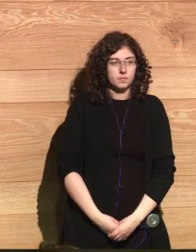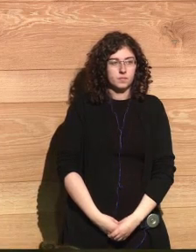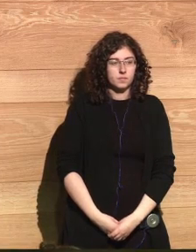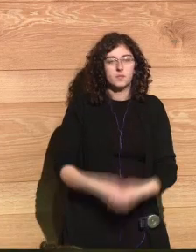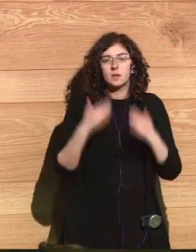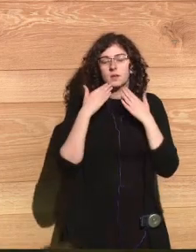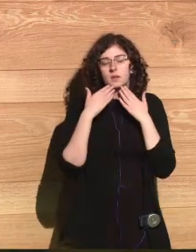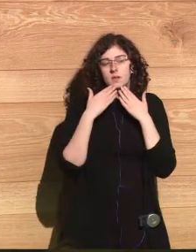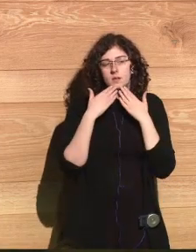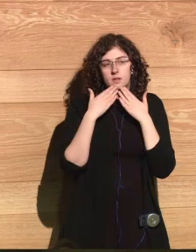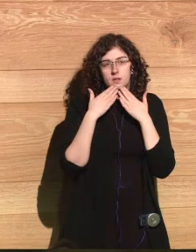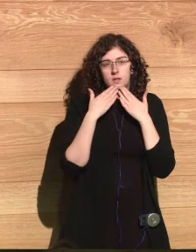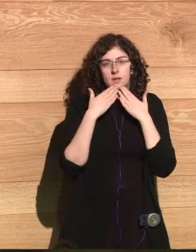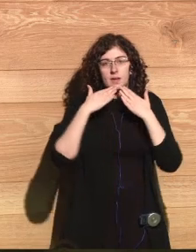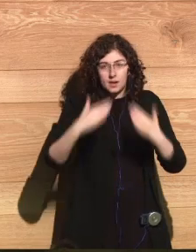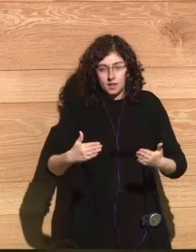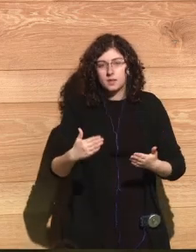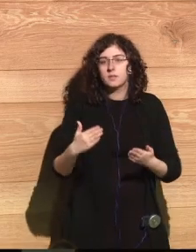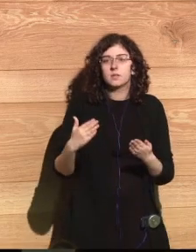Thank you so much, Setsuko.